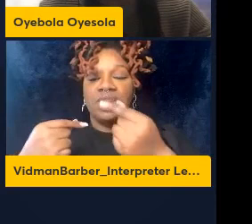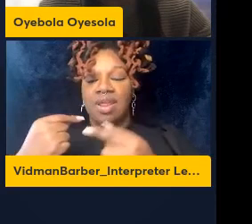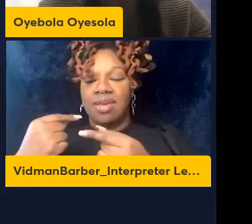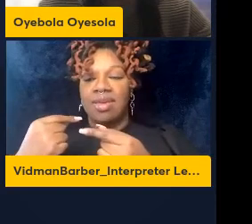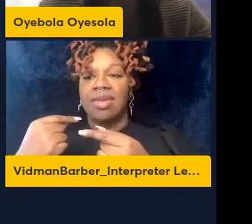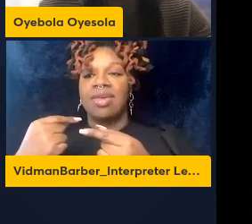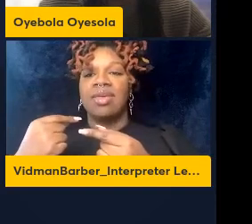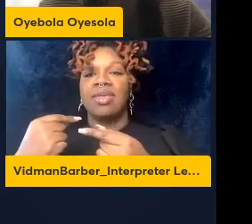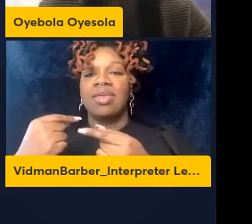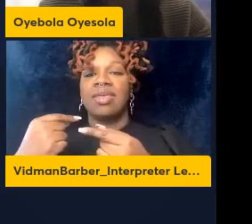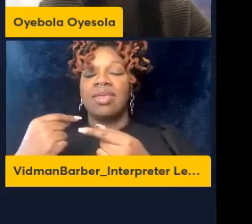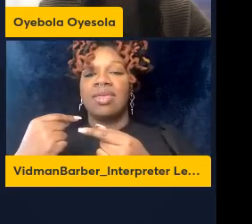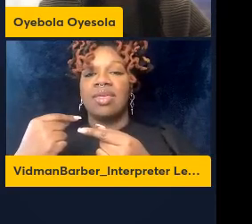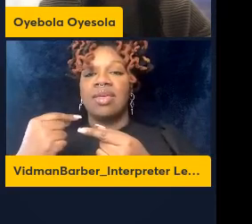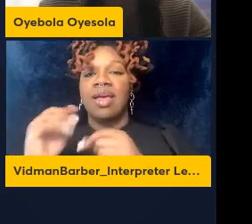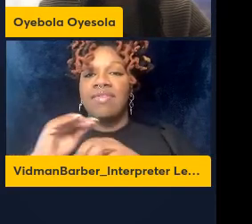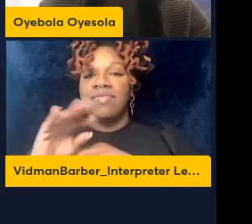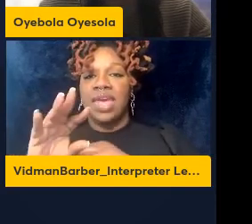worms